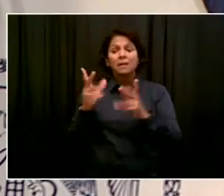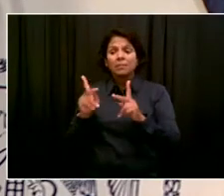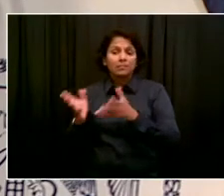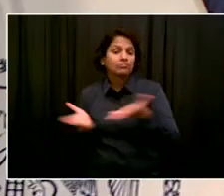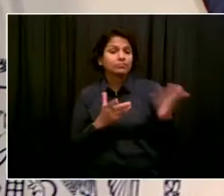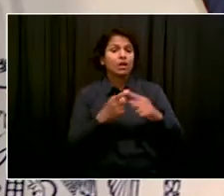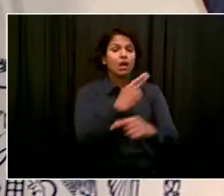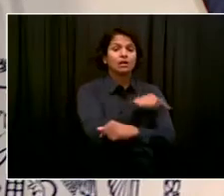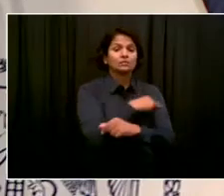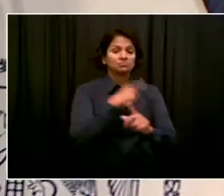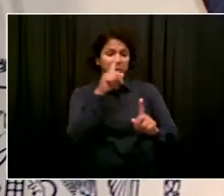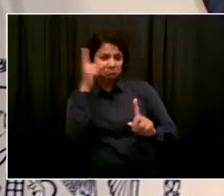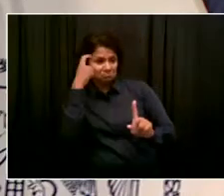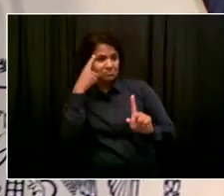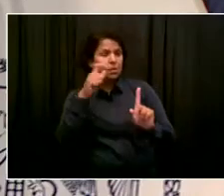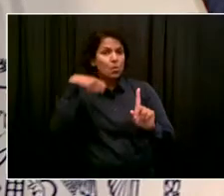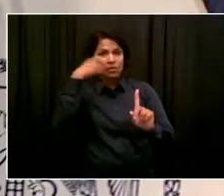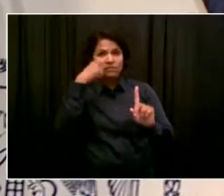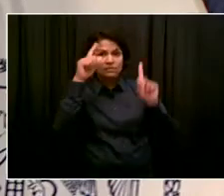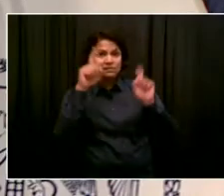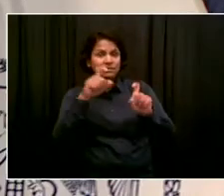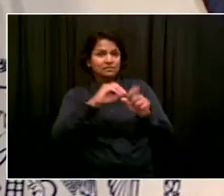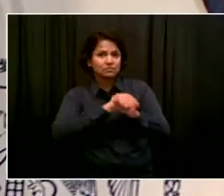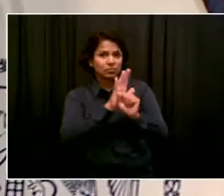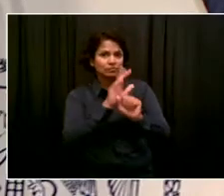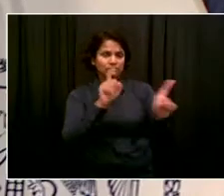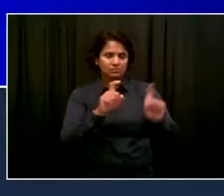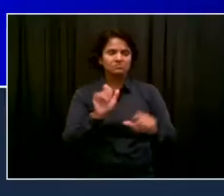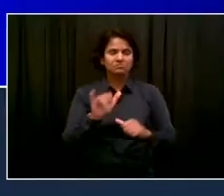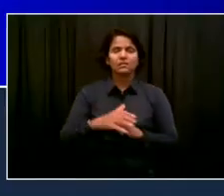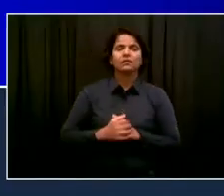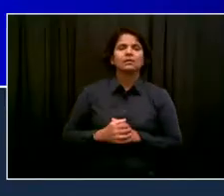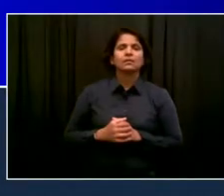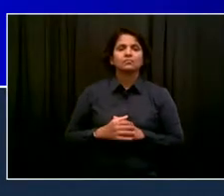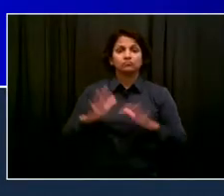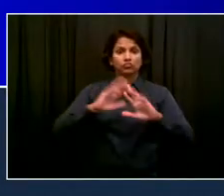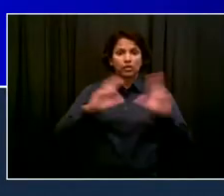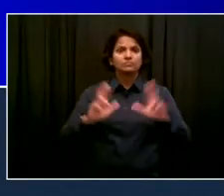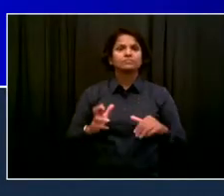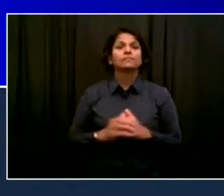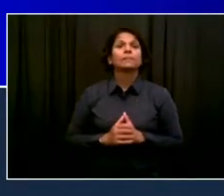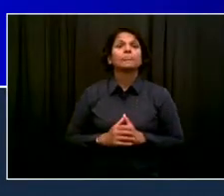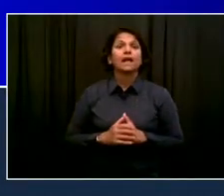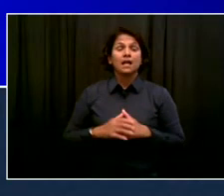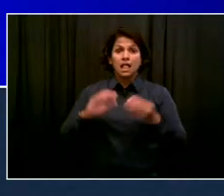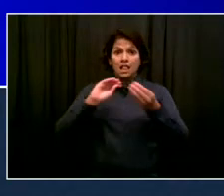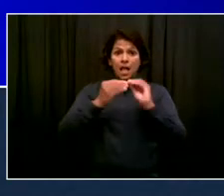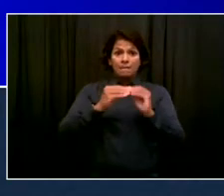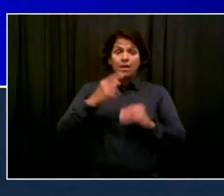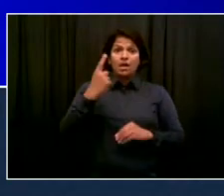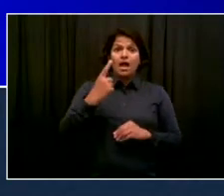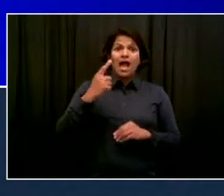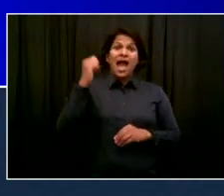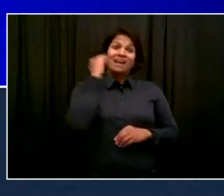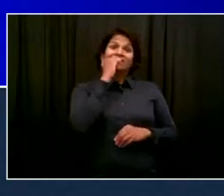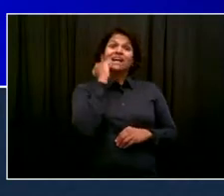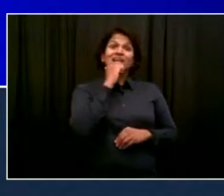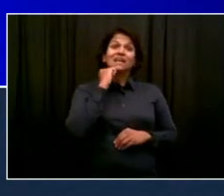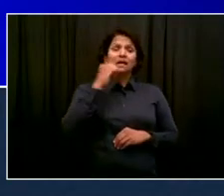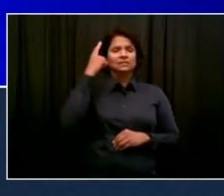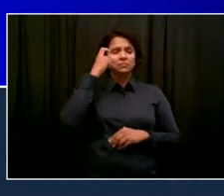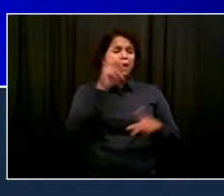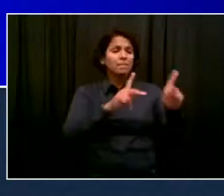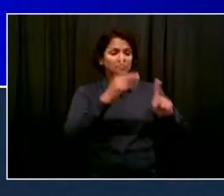the update now on the indicators as they are now. Number one, daily number of people admitted to New York City hospitals for suspected COVID-19.